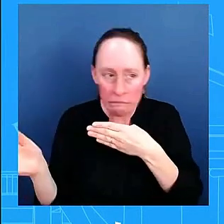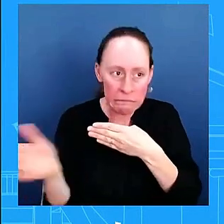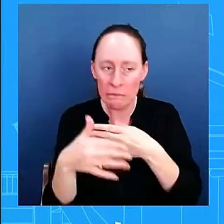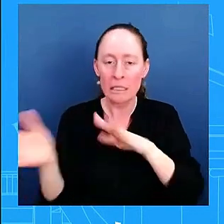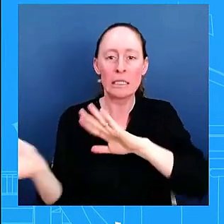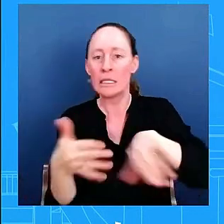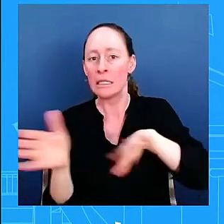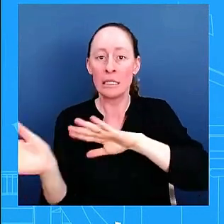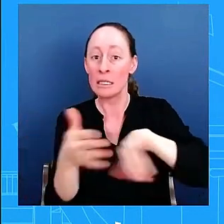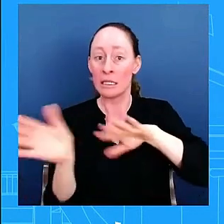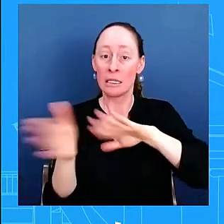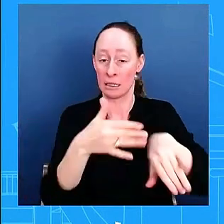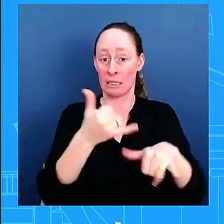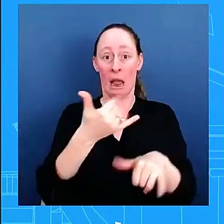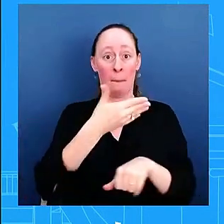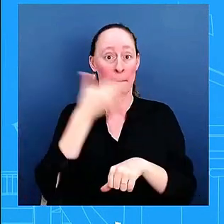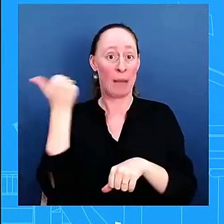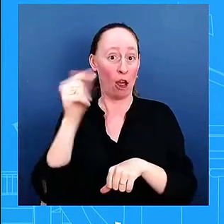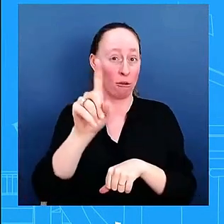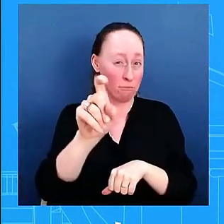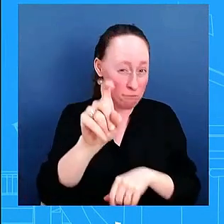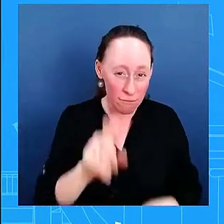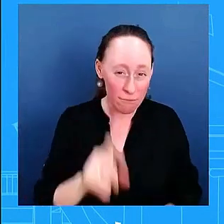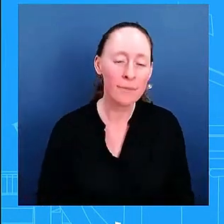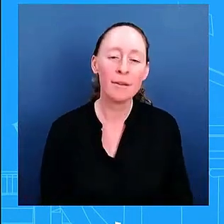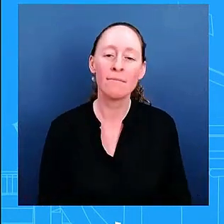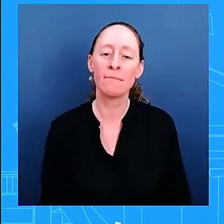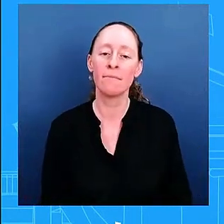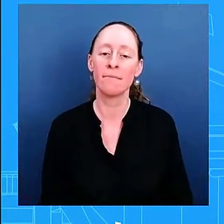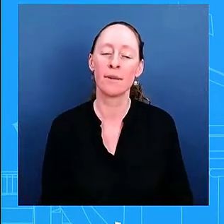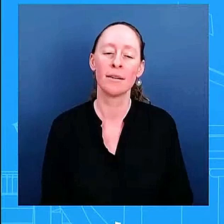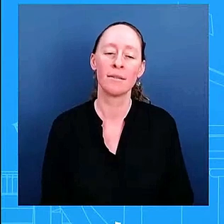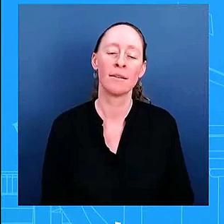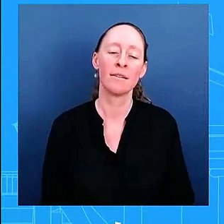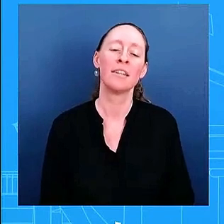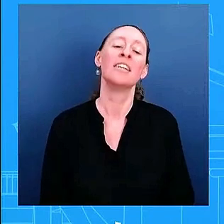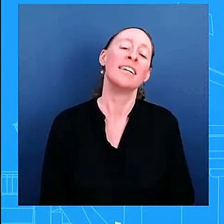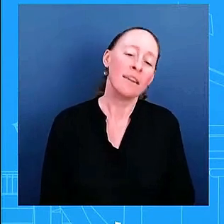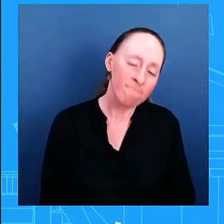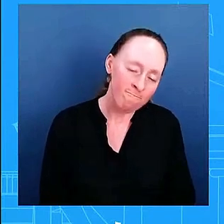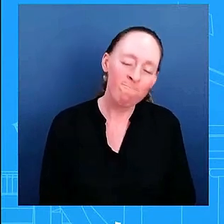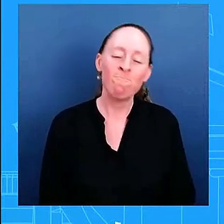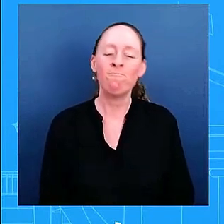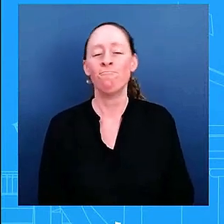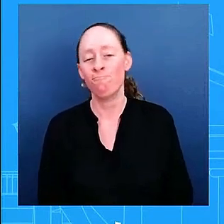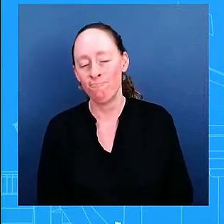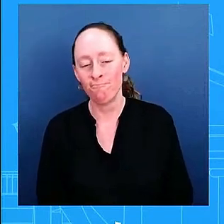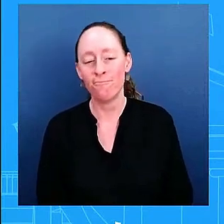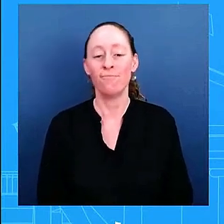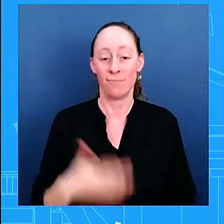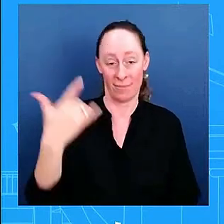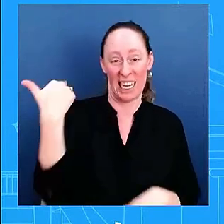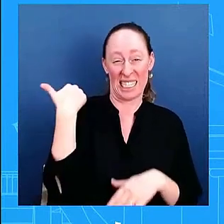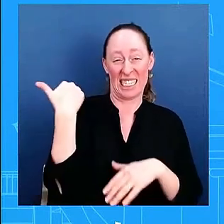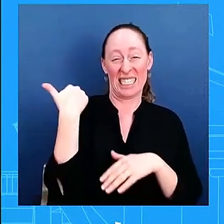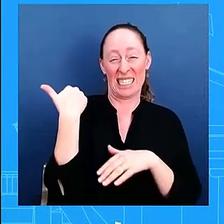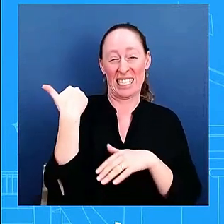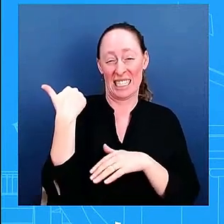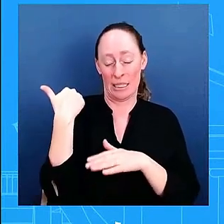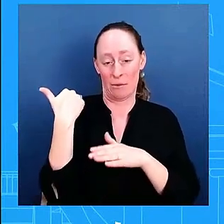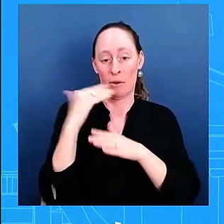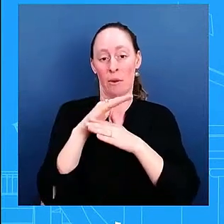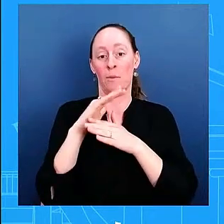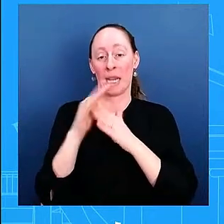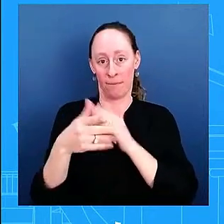so just a couple of things just to update all of you over the weekend we welcomed the airdrop by the uae of food parcels into central